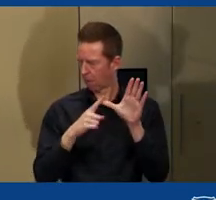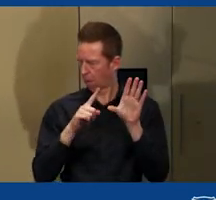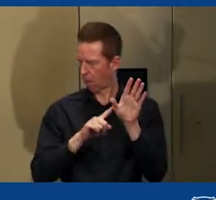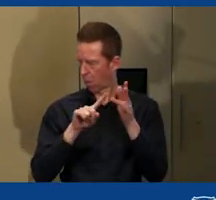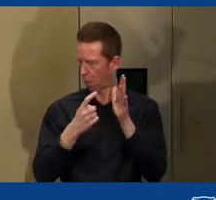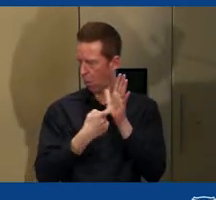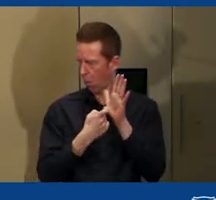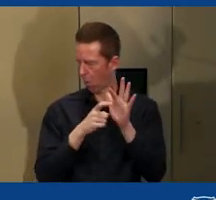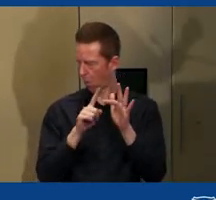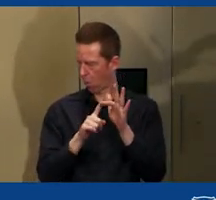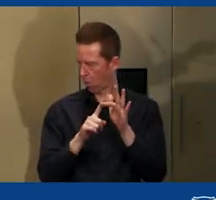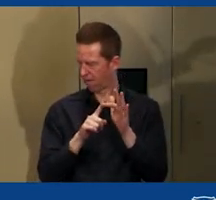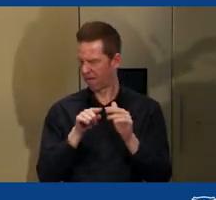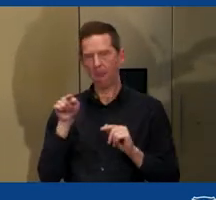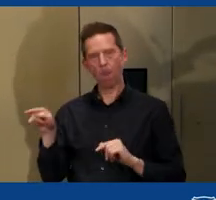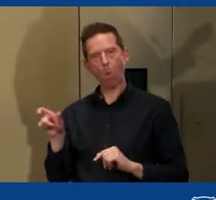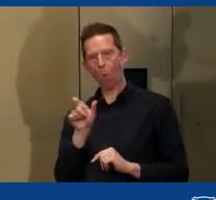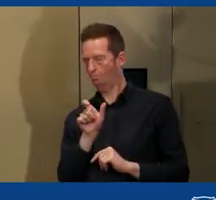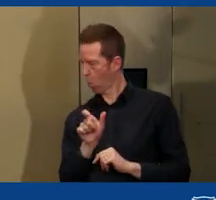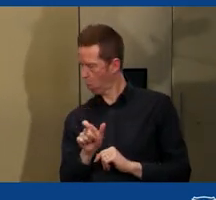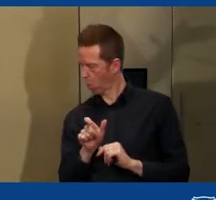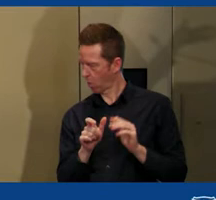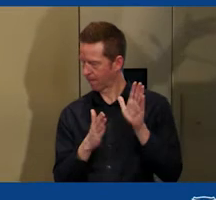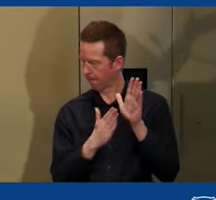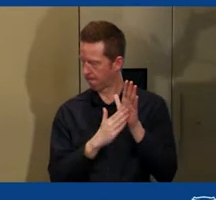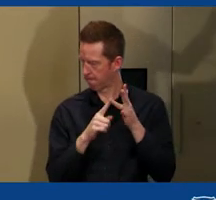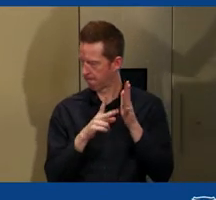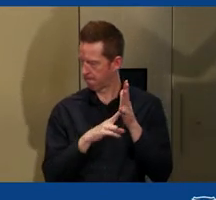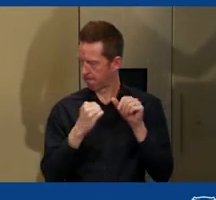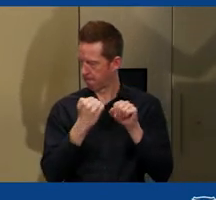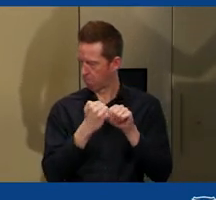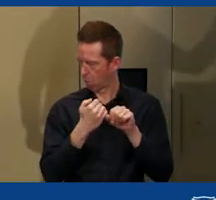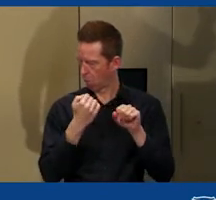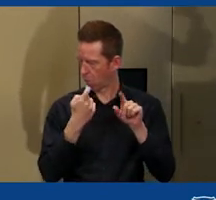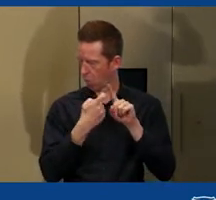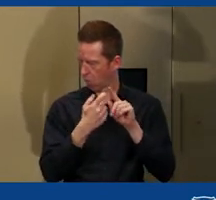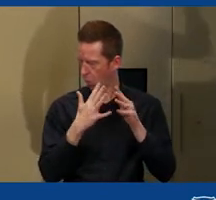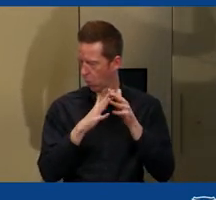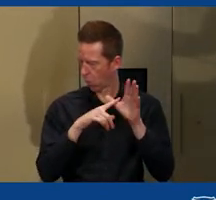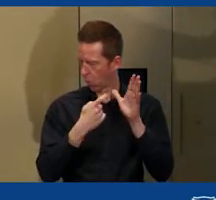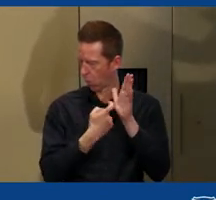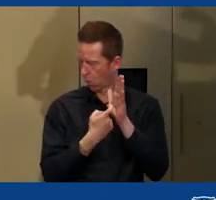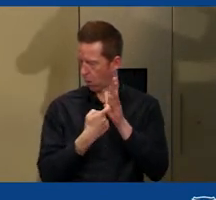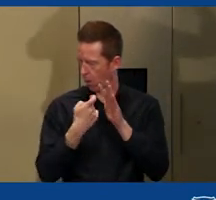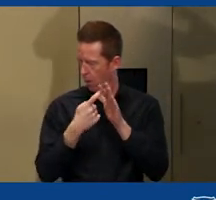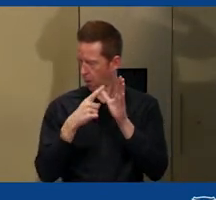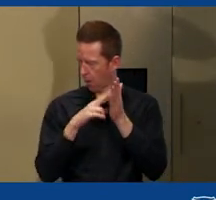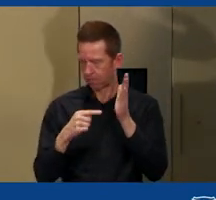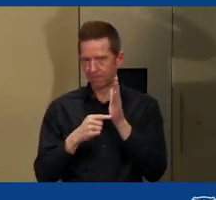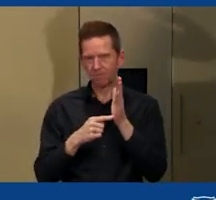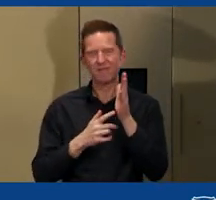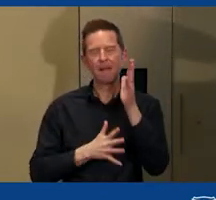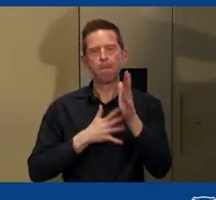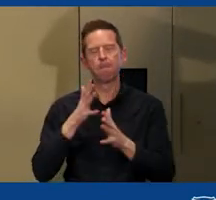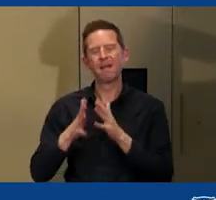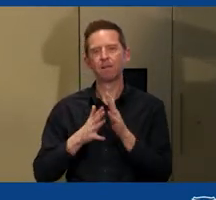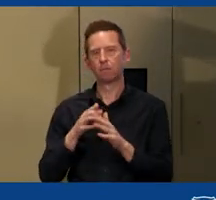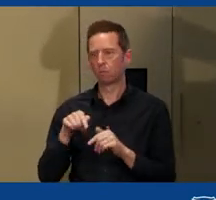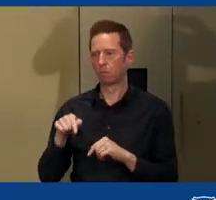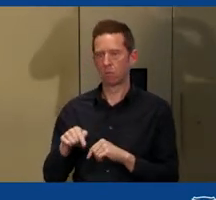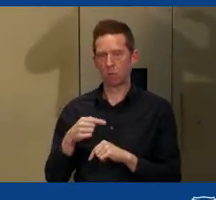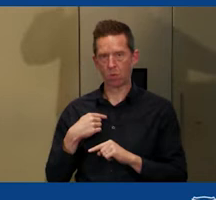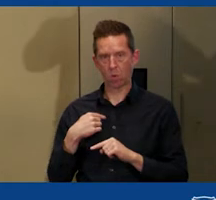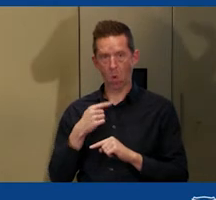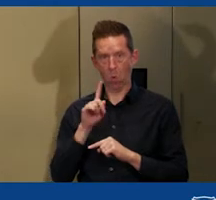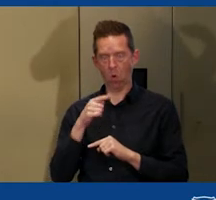as to go from one place to another, using an indirect route, so that you don't come across or come close to